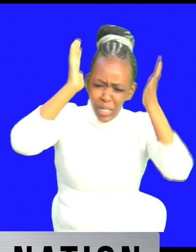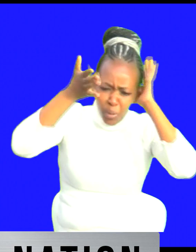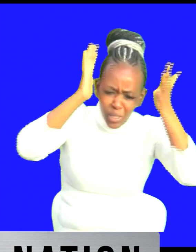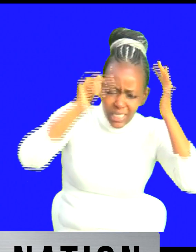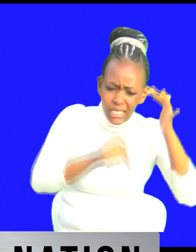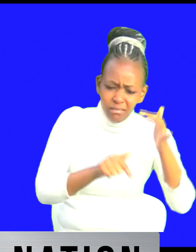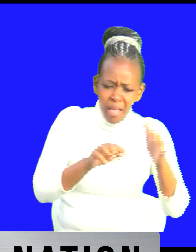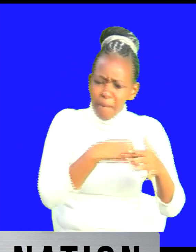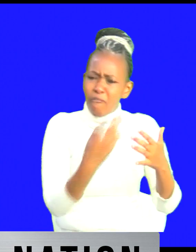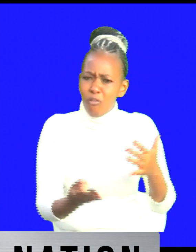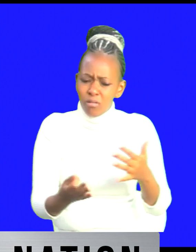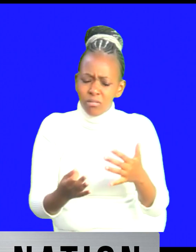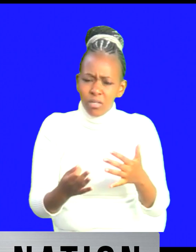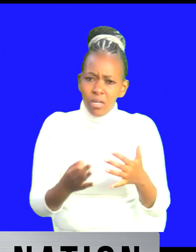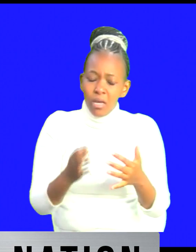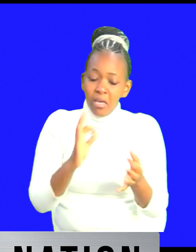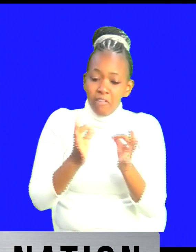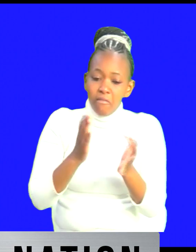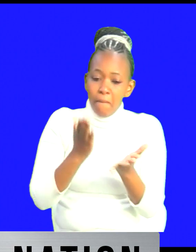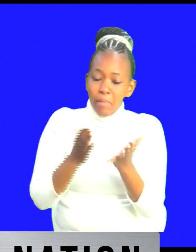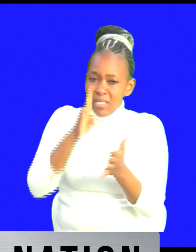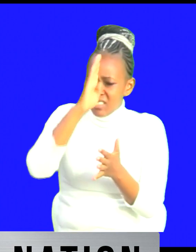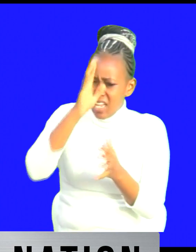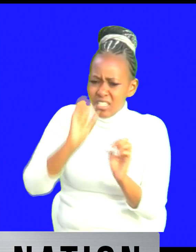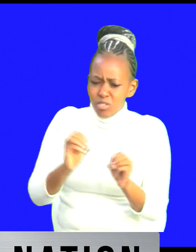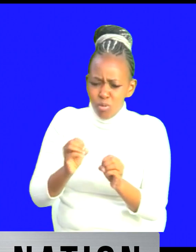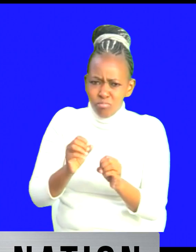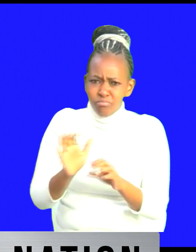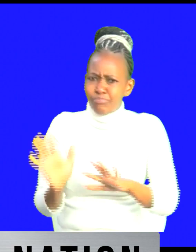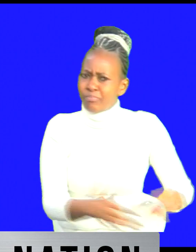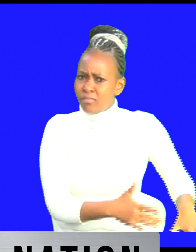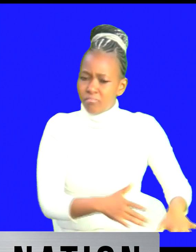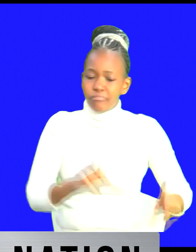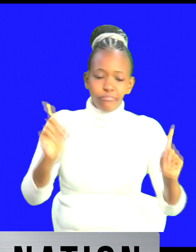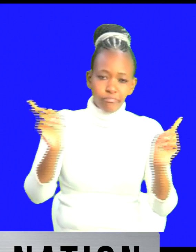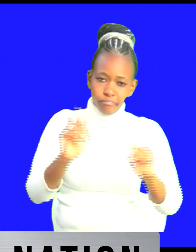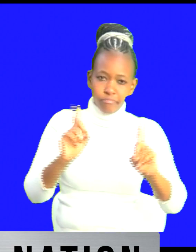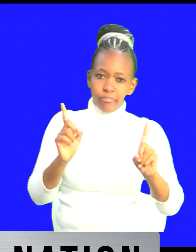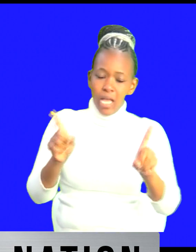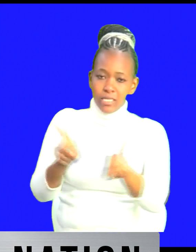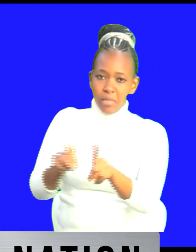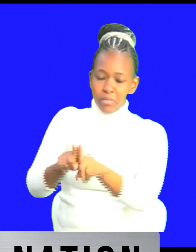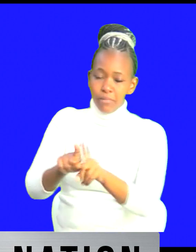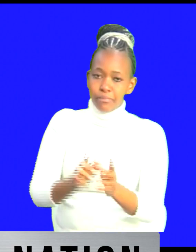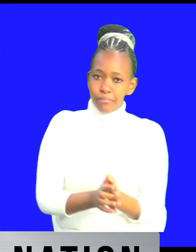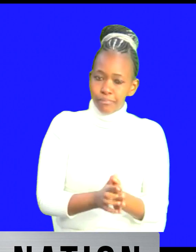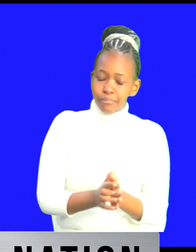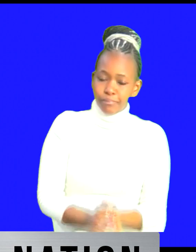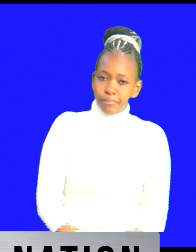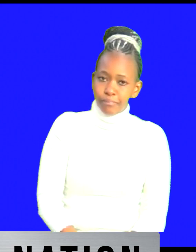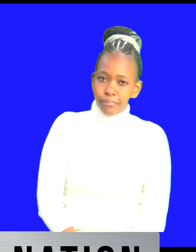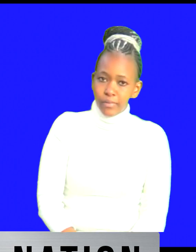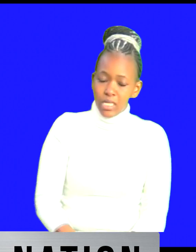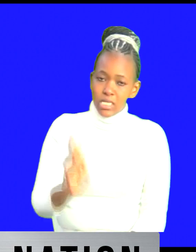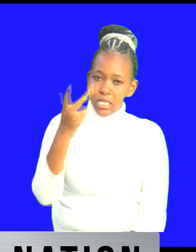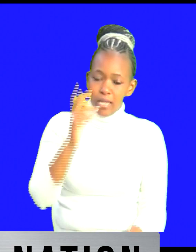so it's the same issue uh really i think we want to thank uh him for having taken the bravery and he's even said that if